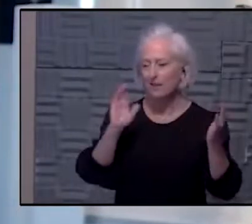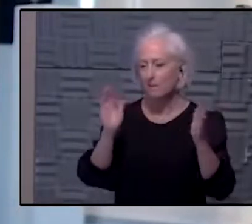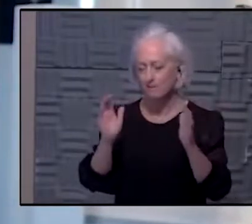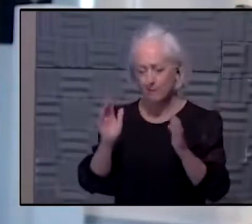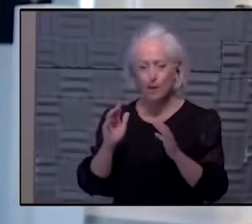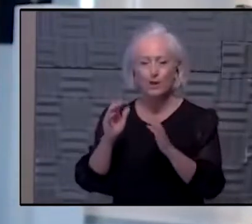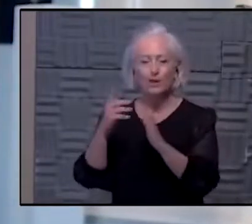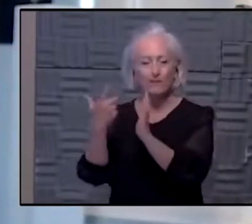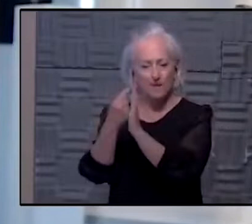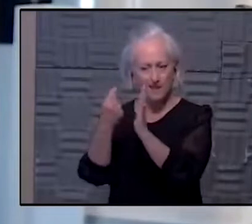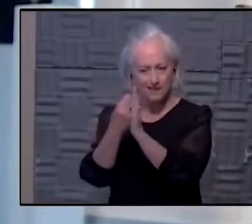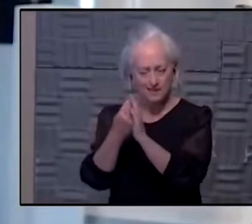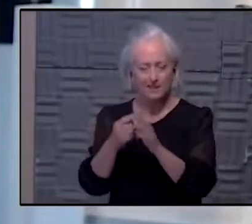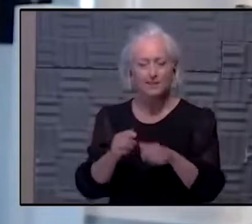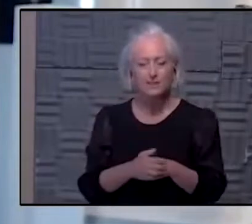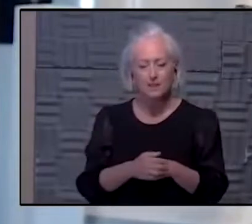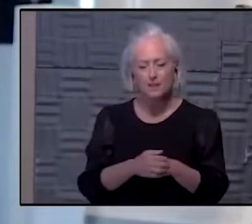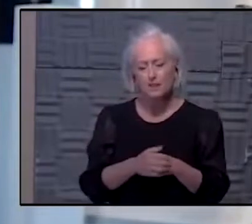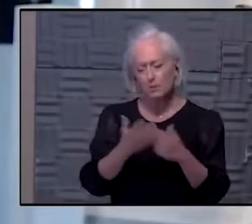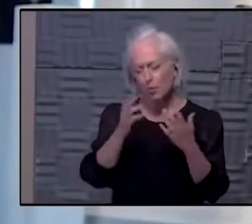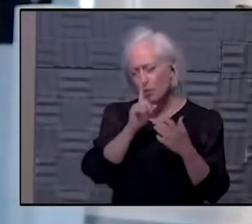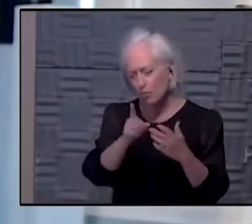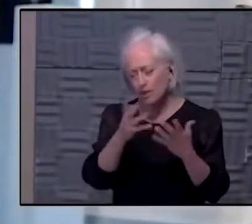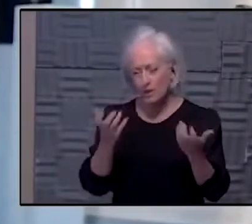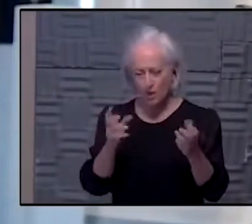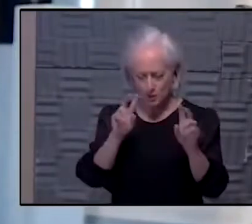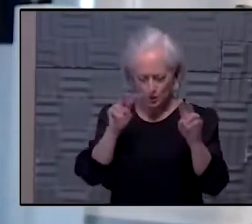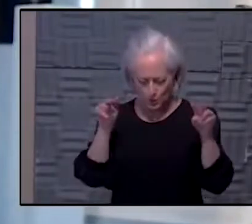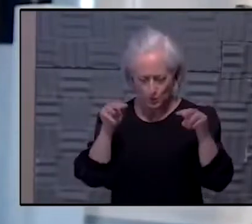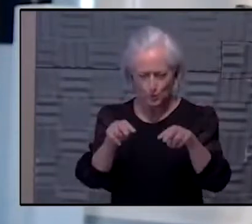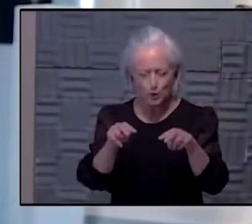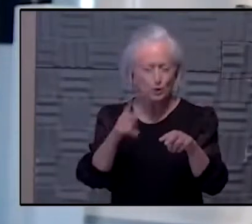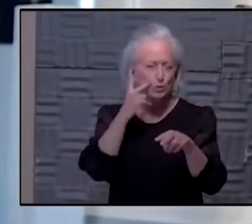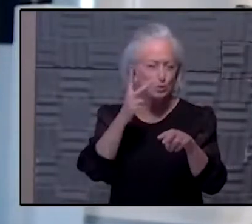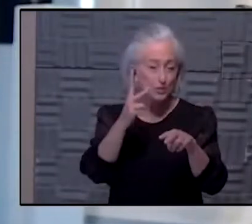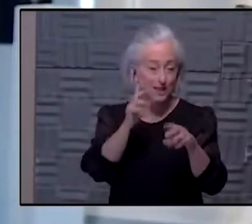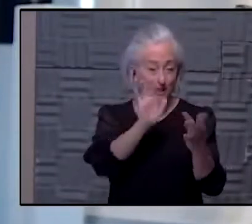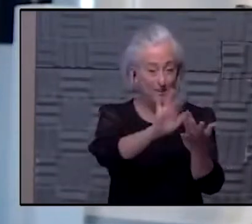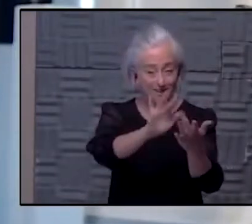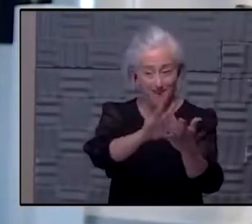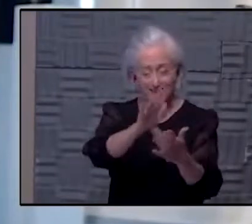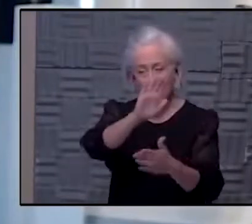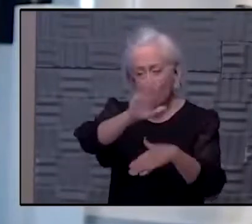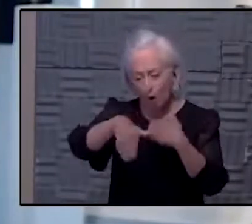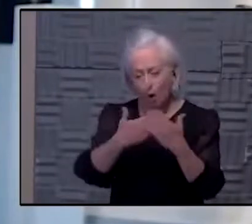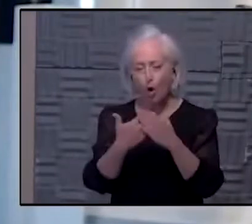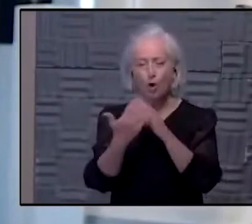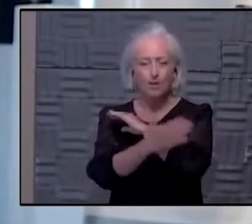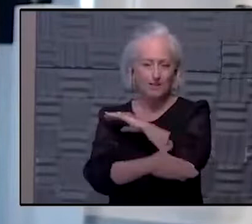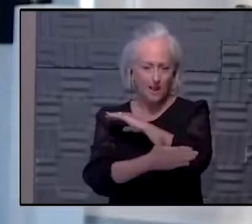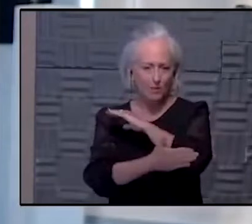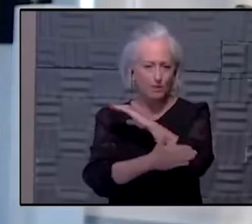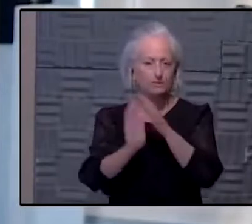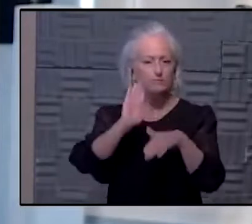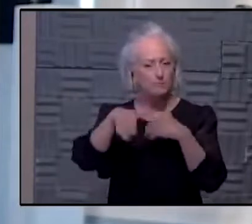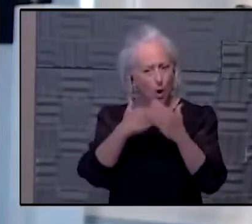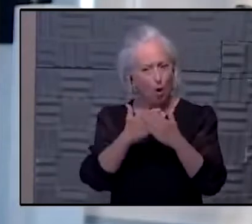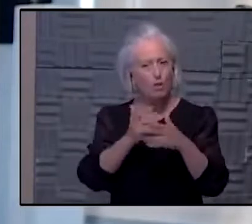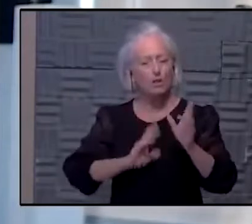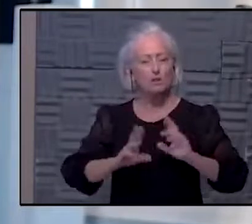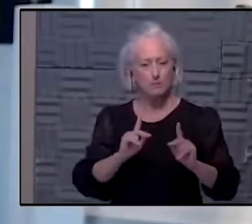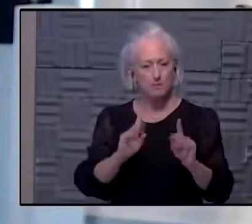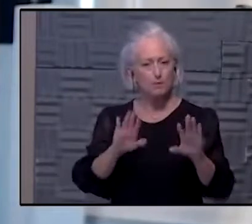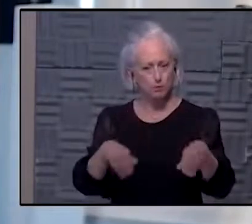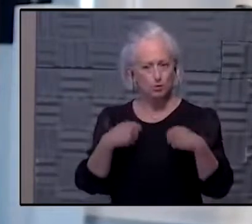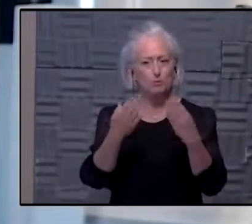under a microscope, we want to make sure that we reach all people in all counties. And there's still a lot of work to be done. And interestingly,